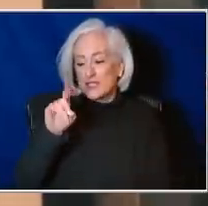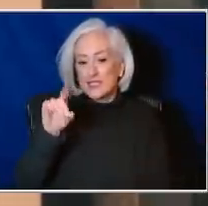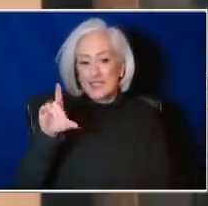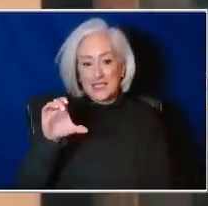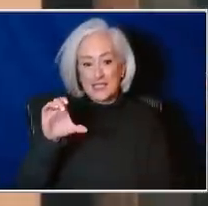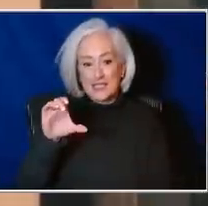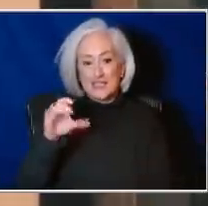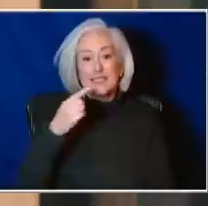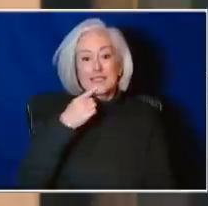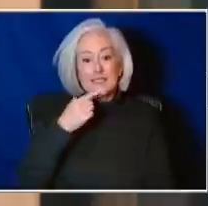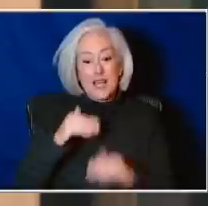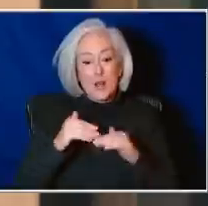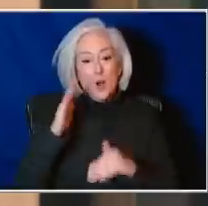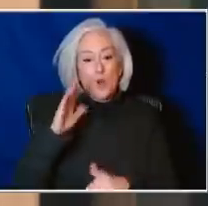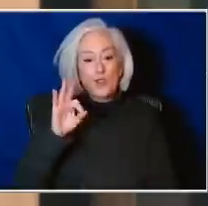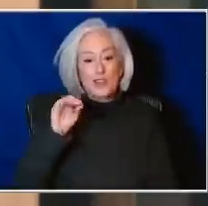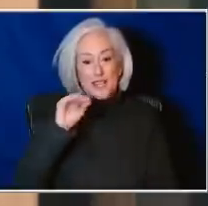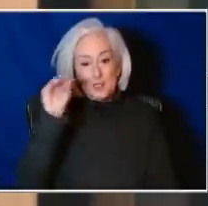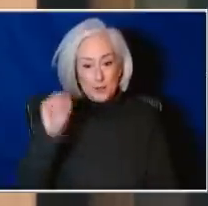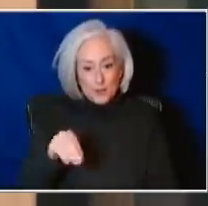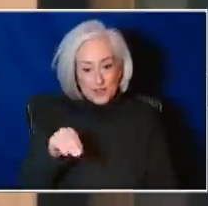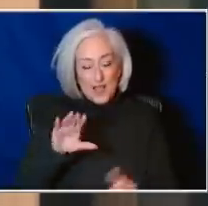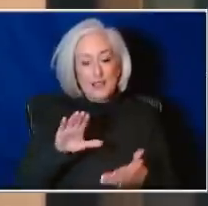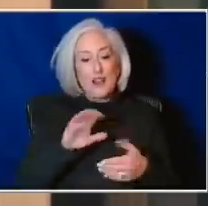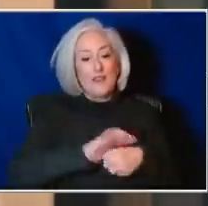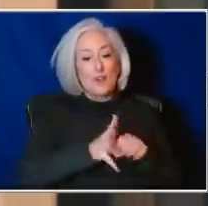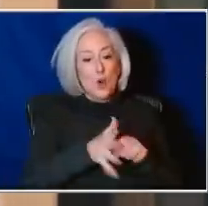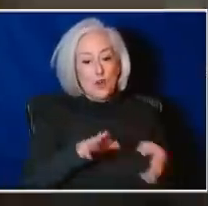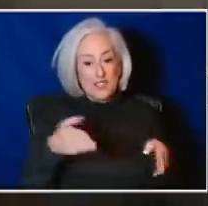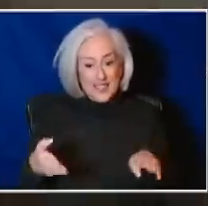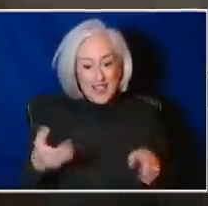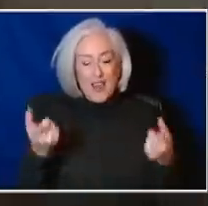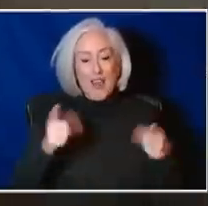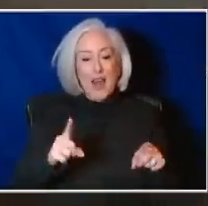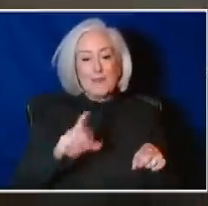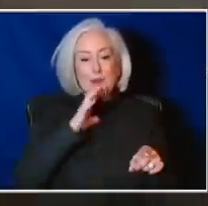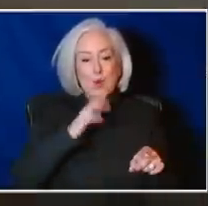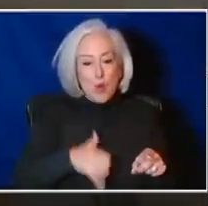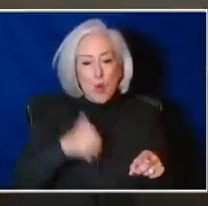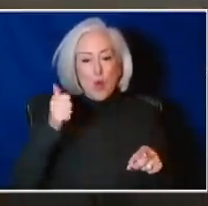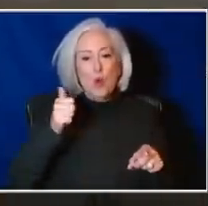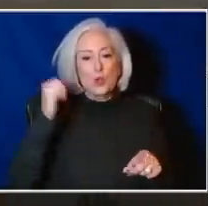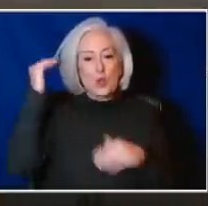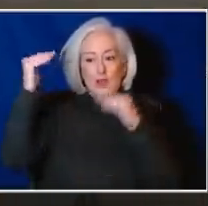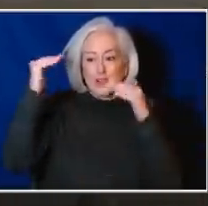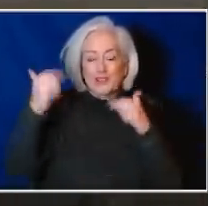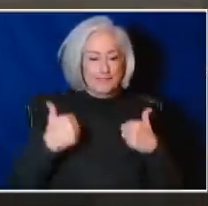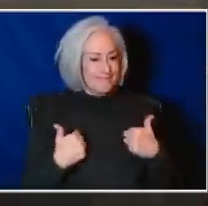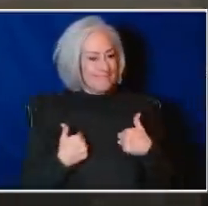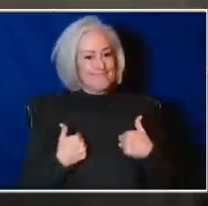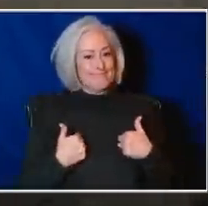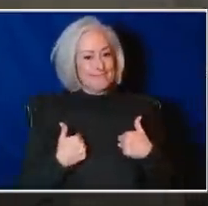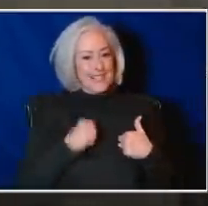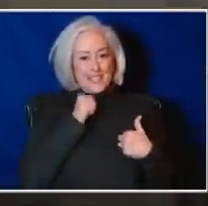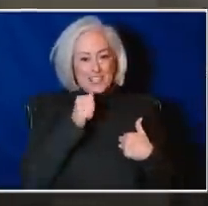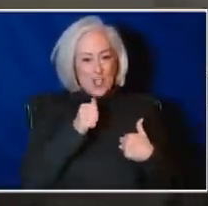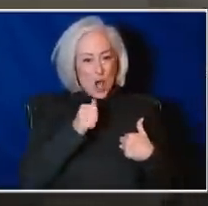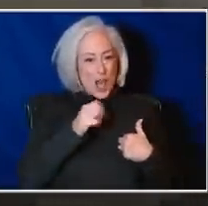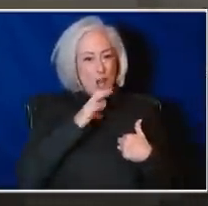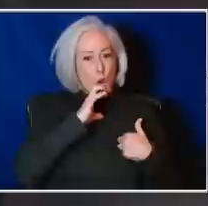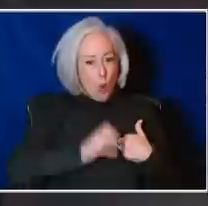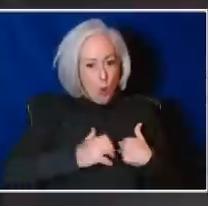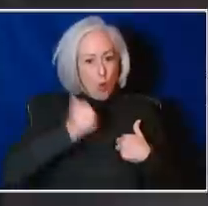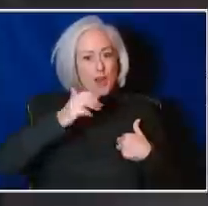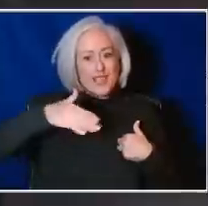are happening among elderly adults. Okay, just pause for one second. I don't count myself as elderly yet at 63.